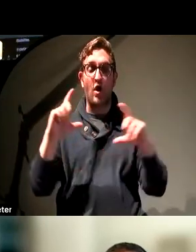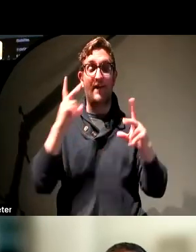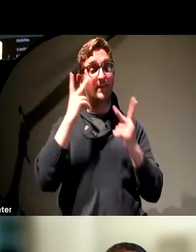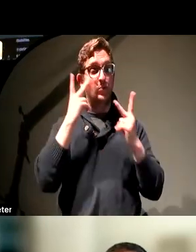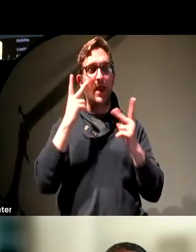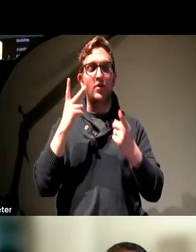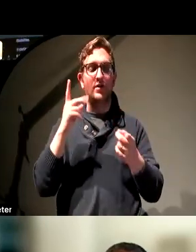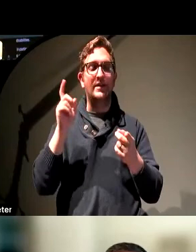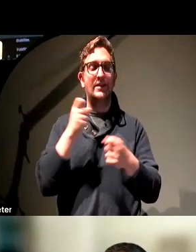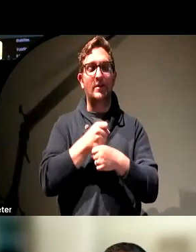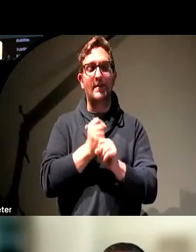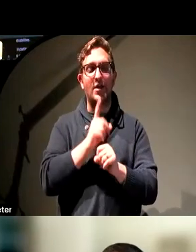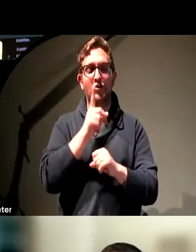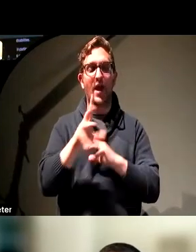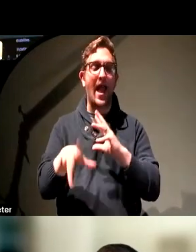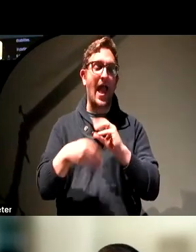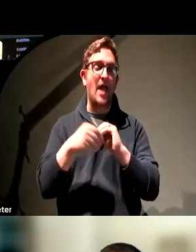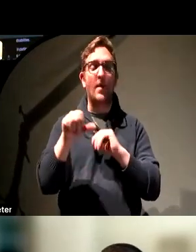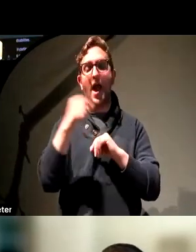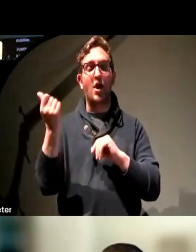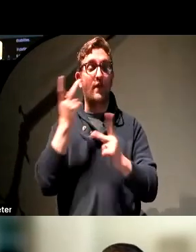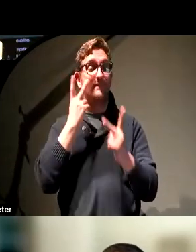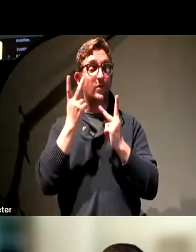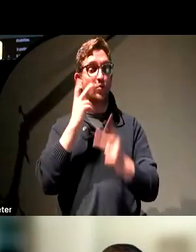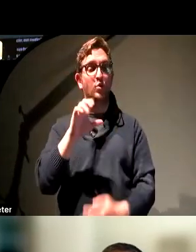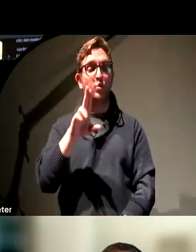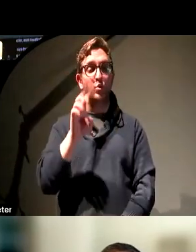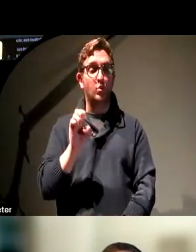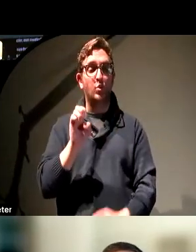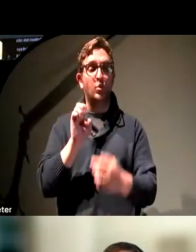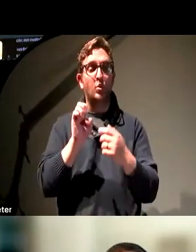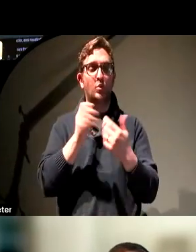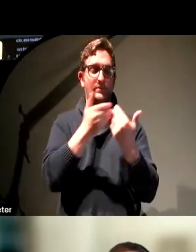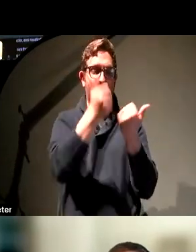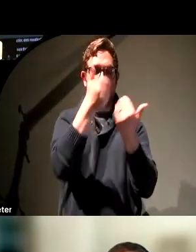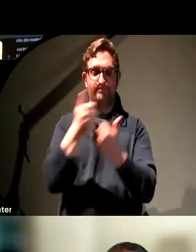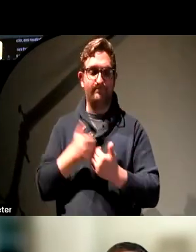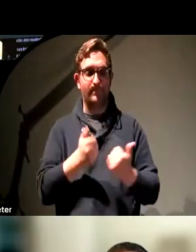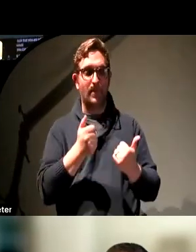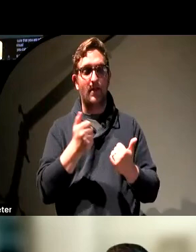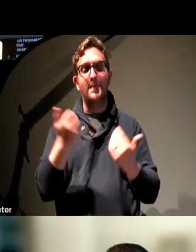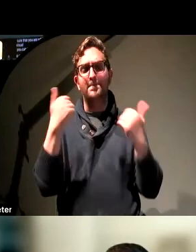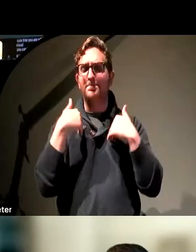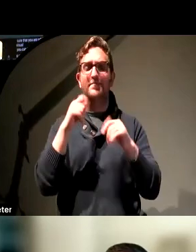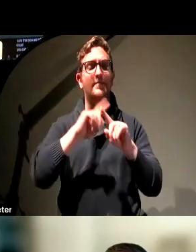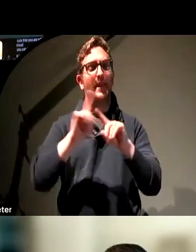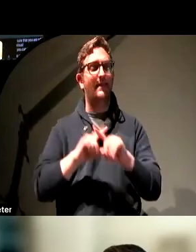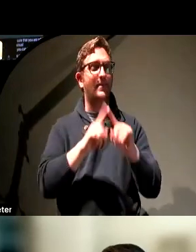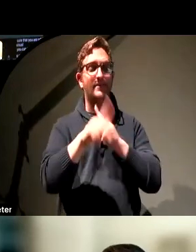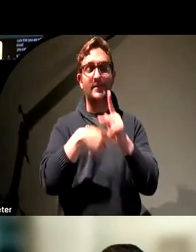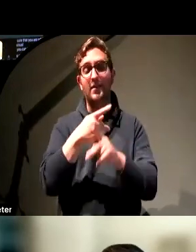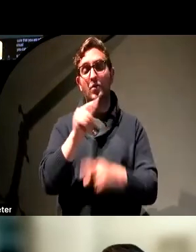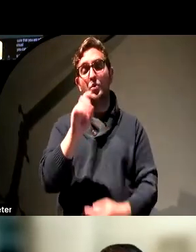sure that you're adding another visual cue to distinguish things from one another. With color contrast, there are a number of tools that you can use to